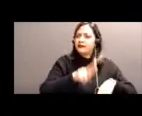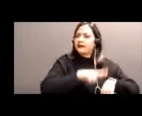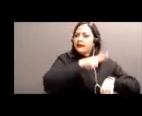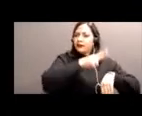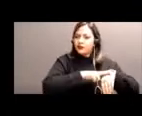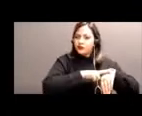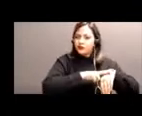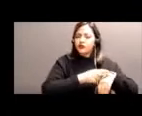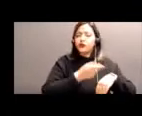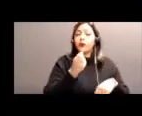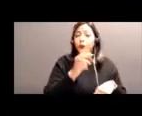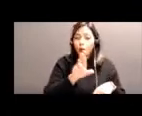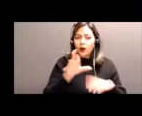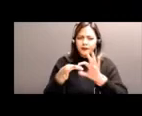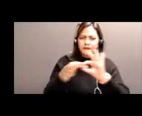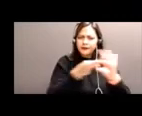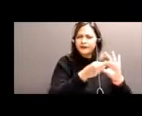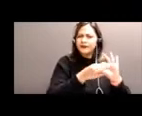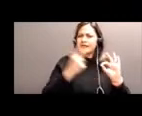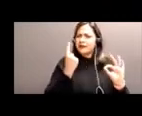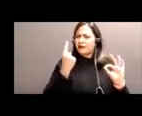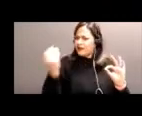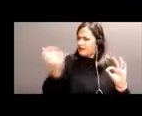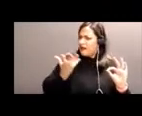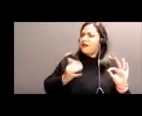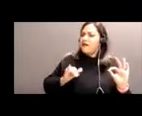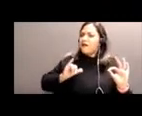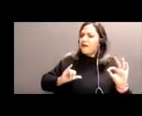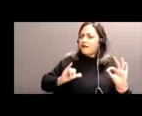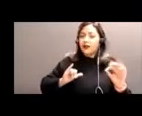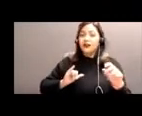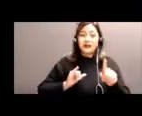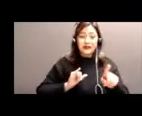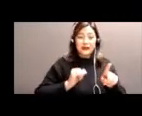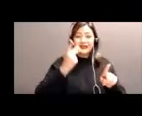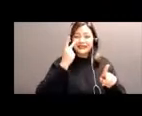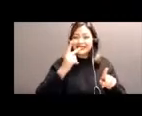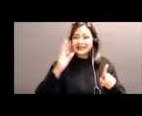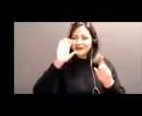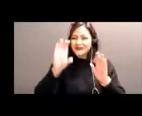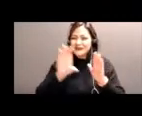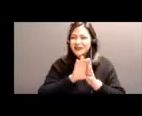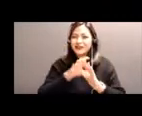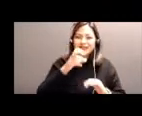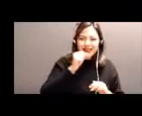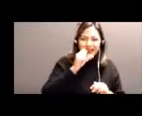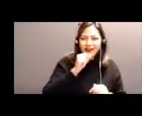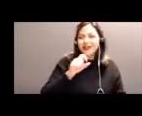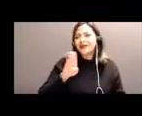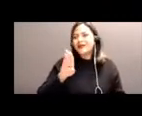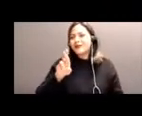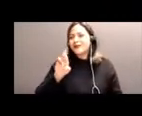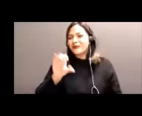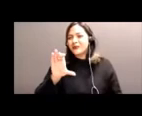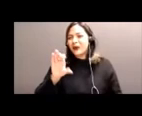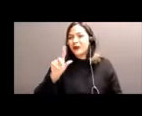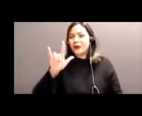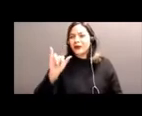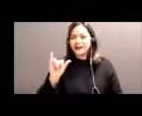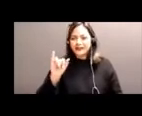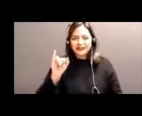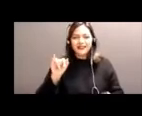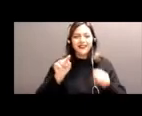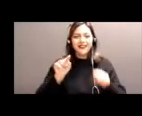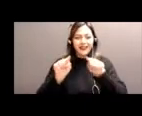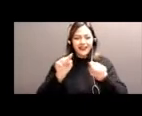my attention. Looking at these two items here, a carrot and a broccoli. What are you? After I